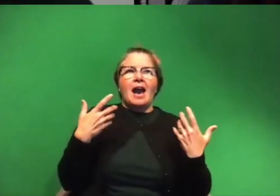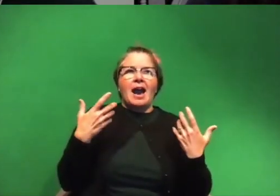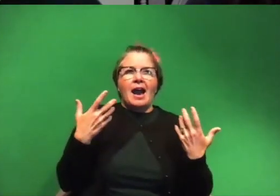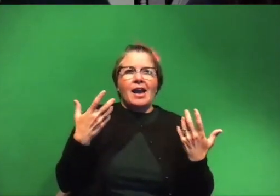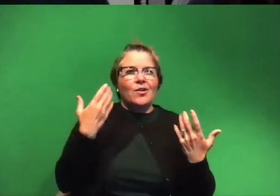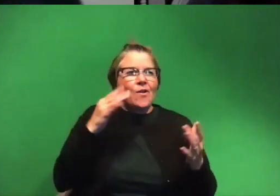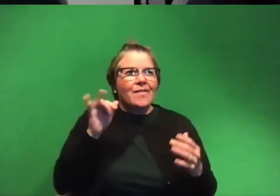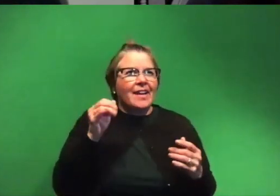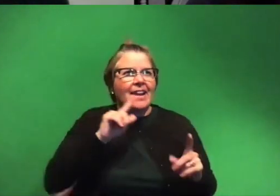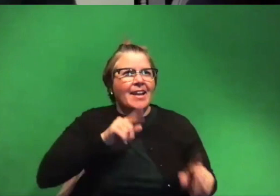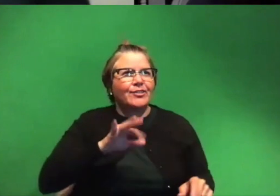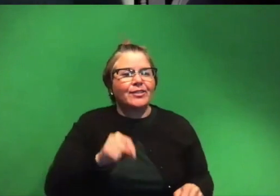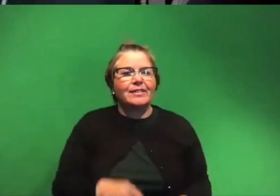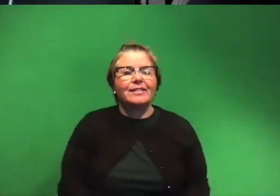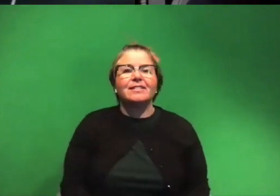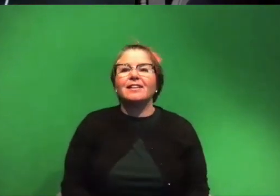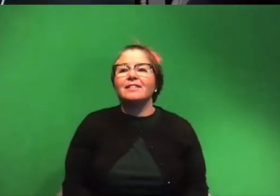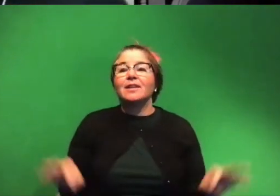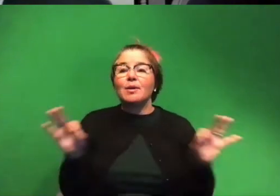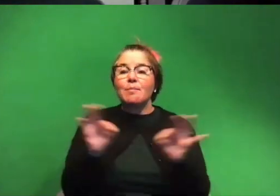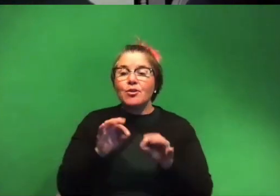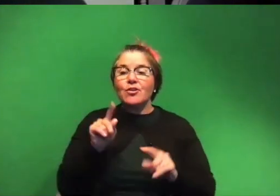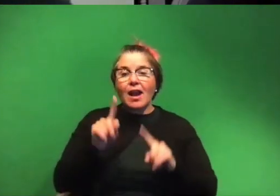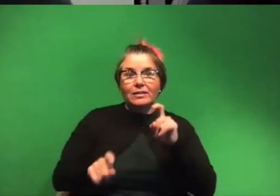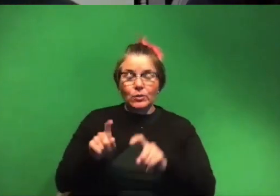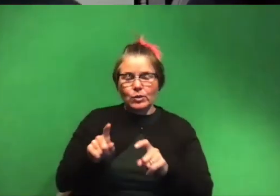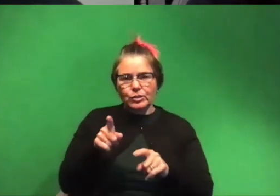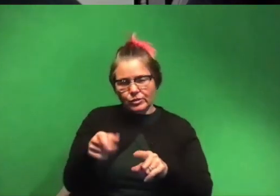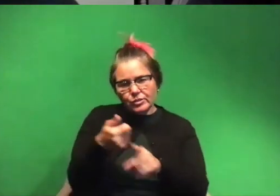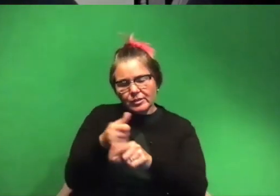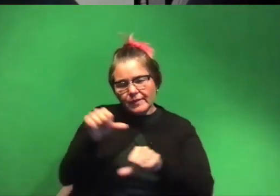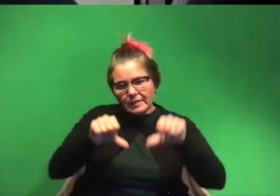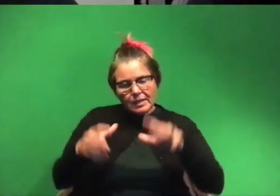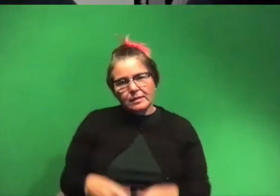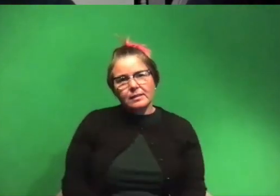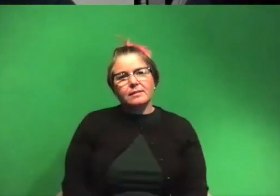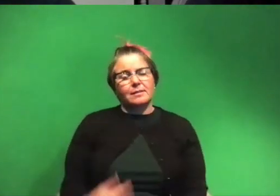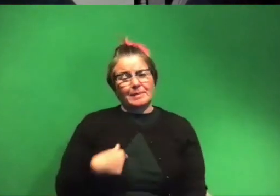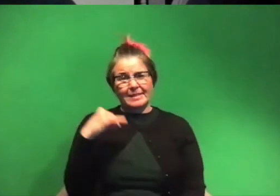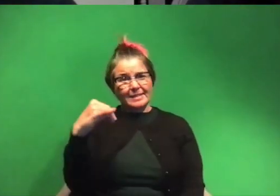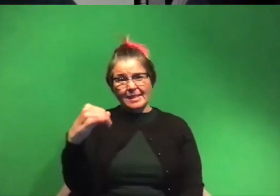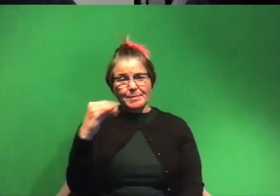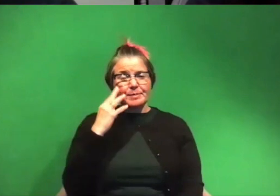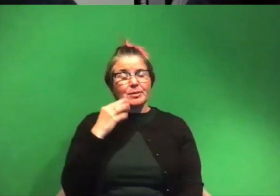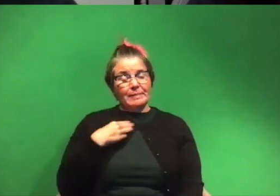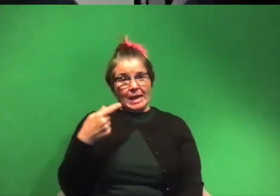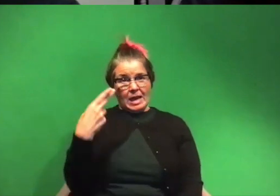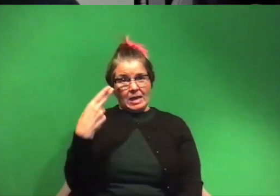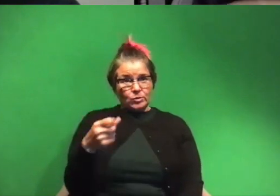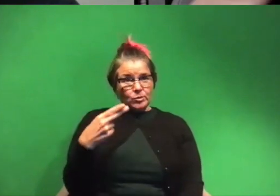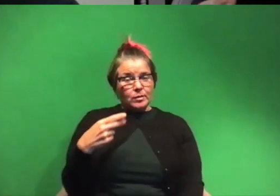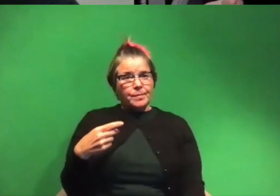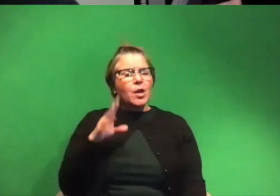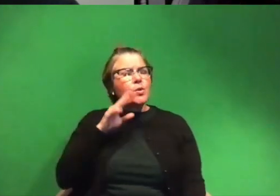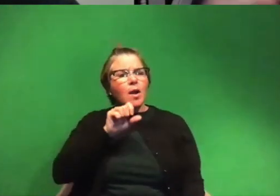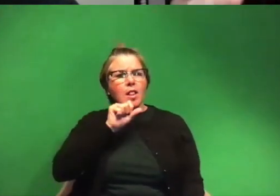think as long as you're asking questions you're a scientist for sure although i was in the same boat as you like when i was in high school i i knew i